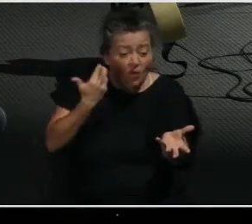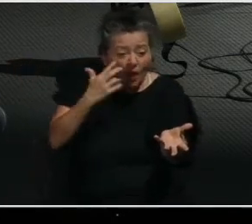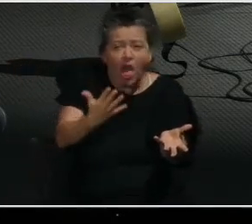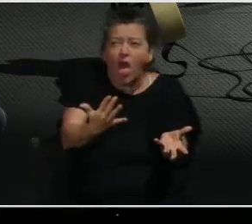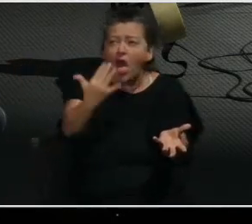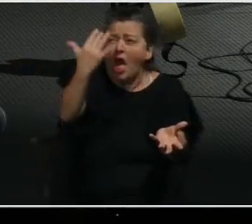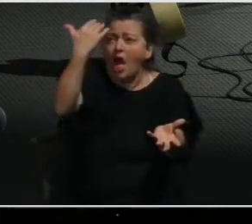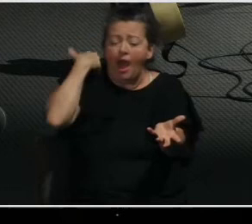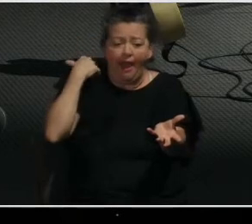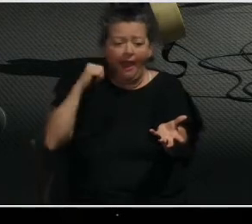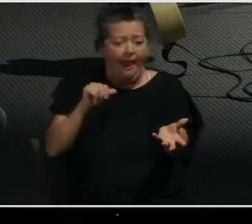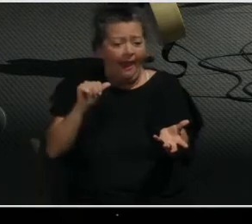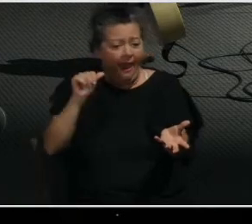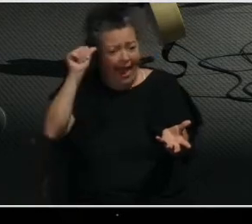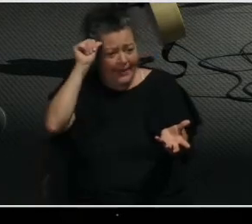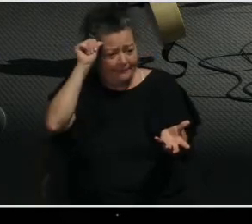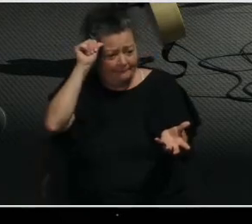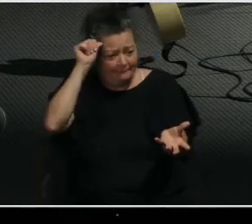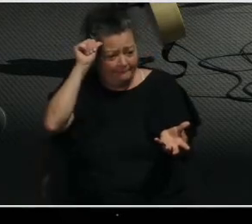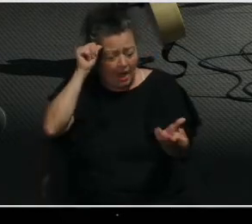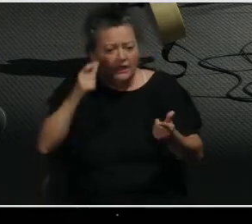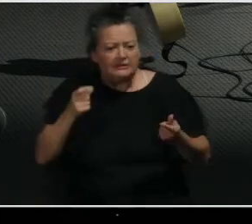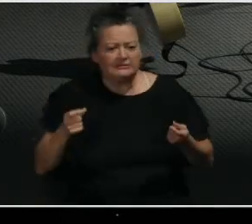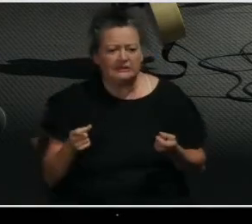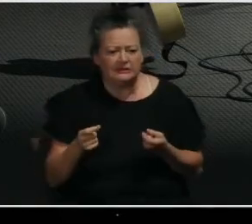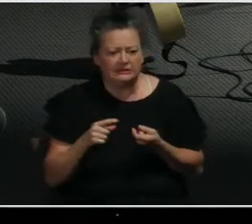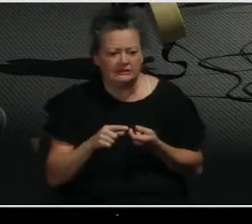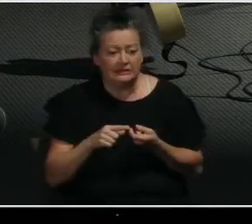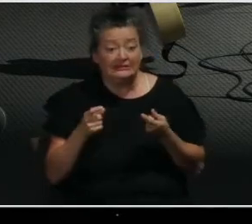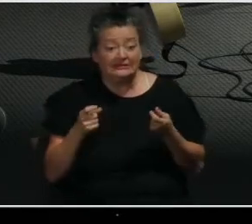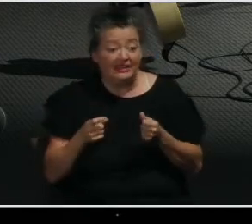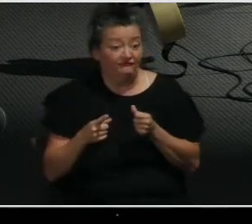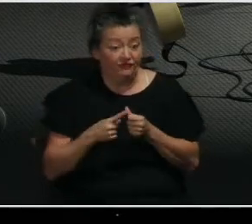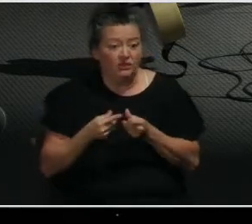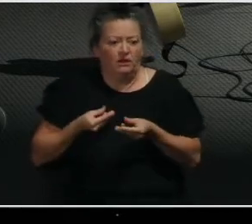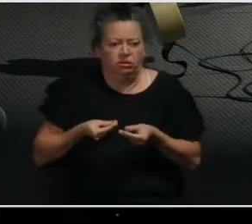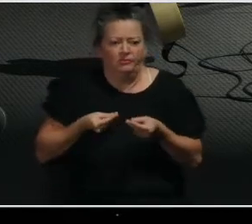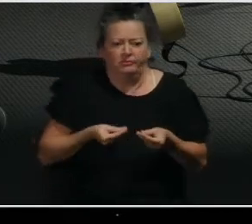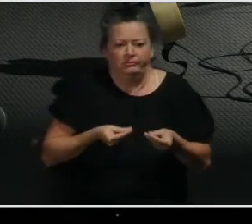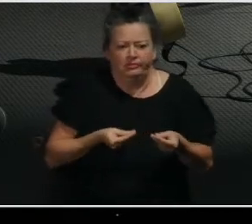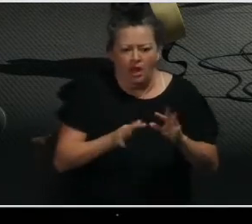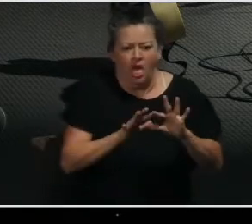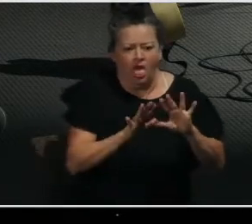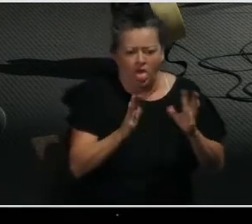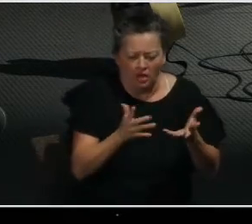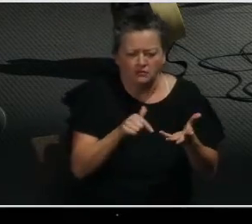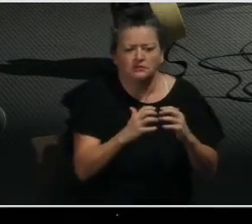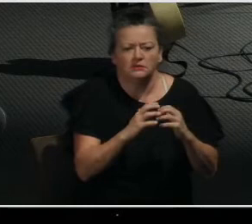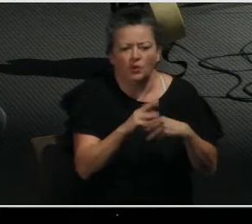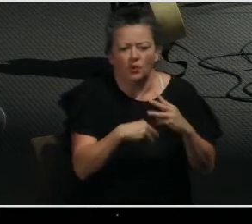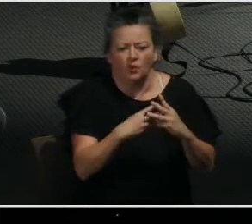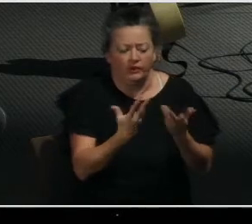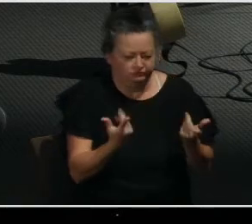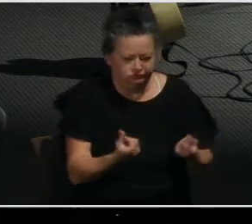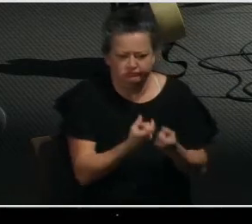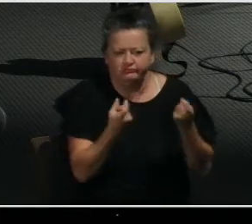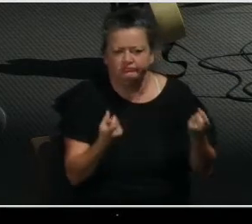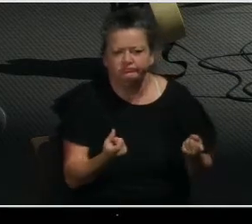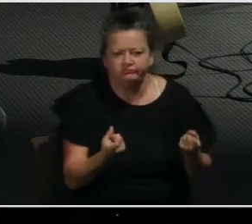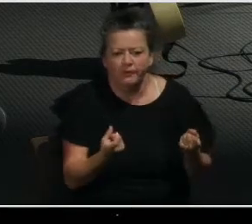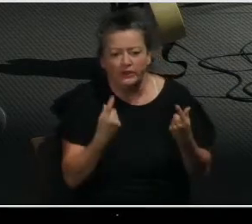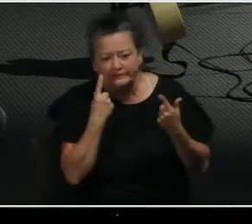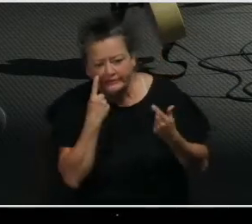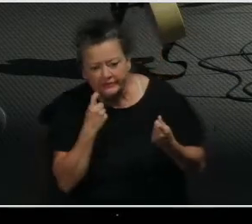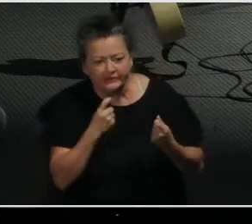tarnished creation, so we now live in a fallen world where there is suffering and tears and death. And